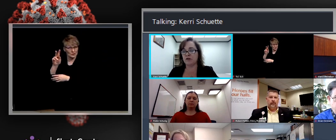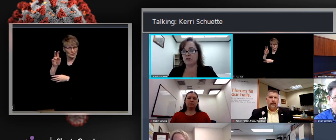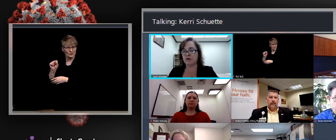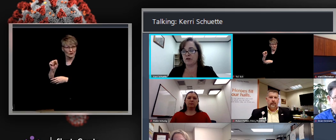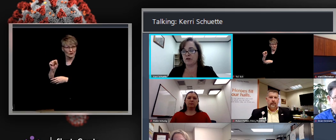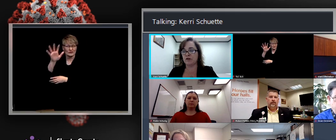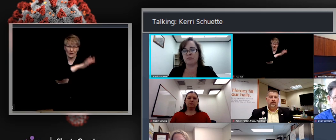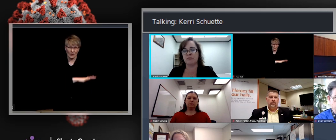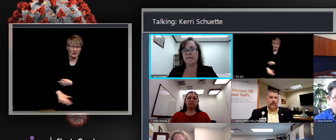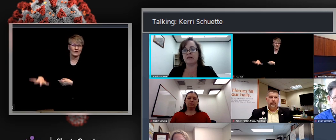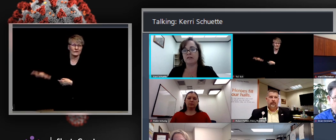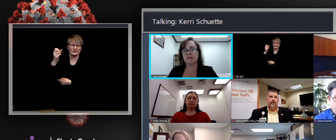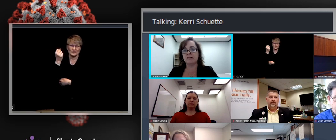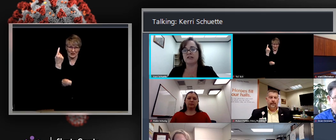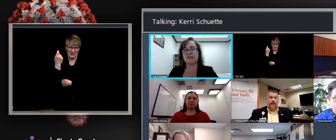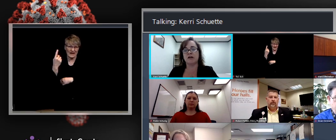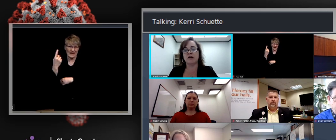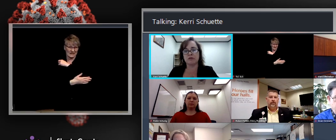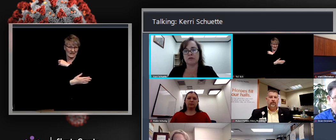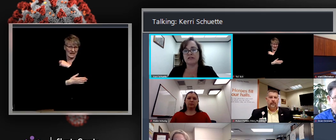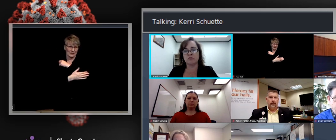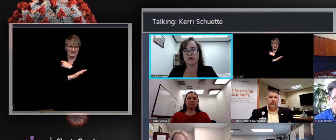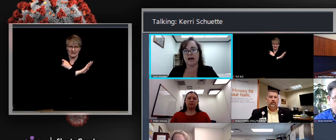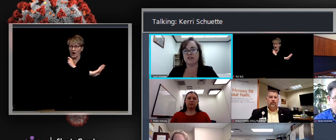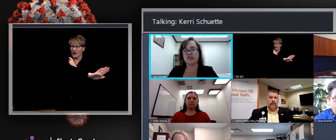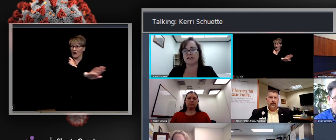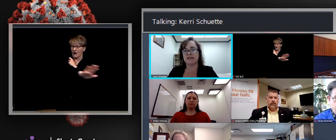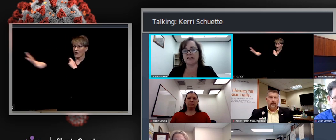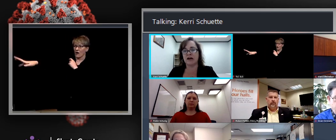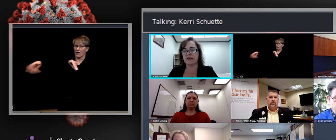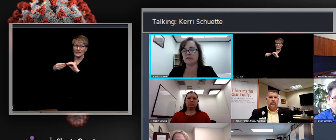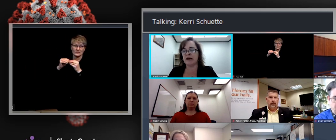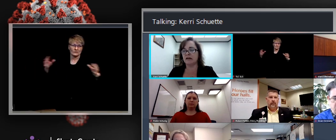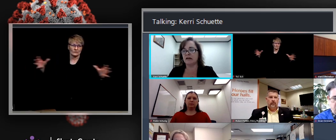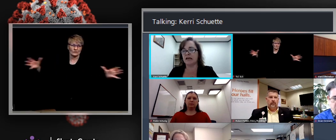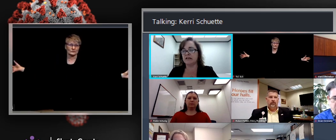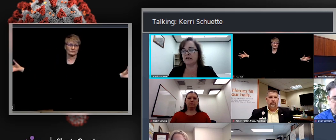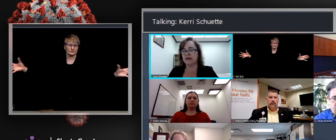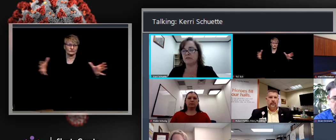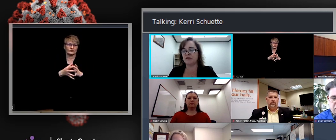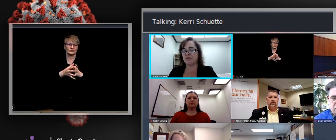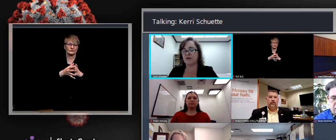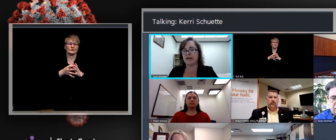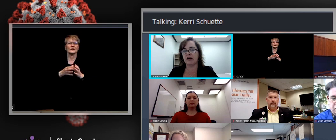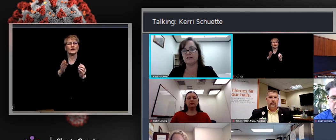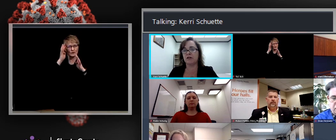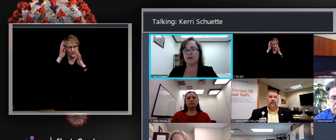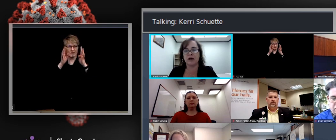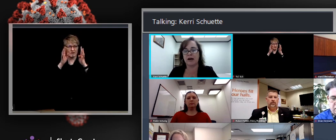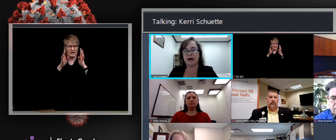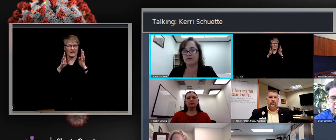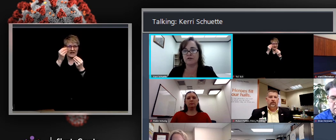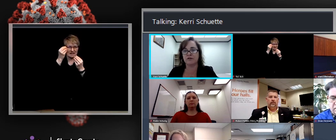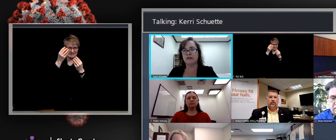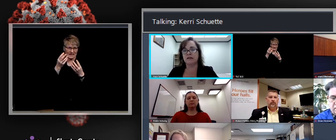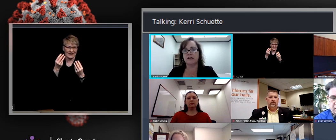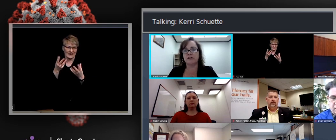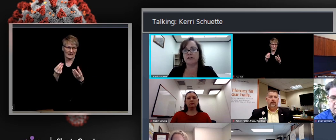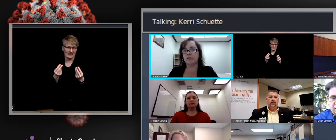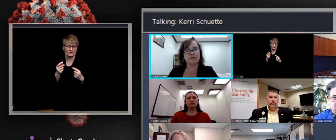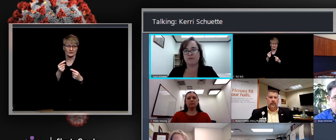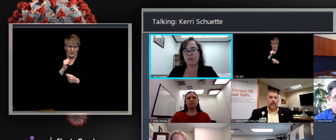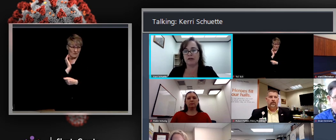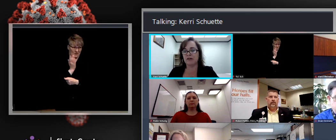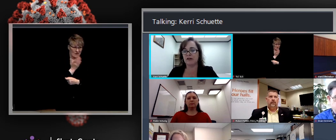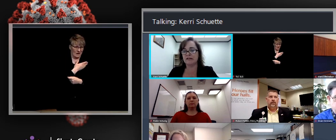So it's not just impacted by patients in the hospitals that we have in Shasta County. It's by 11 different counties, all of whom have different